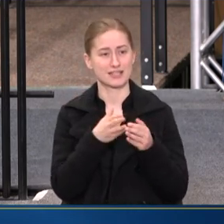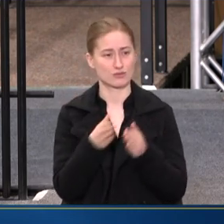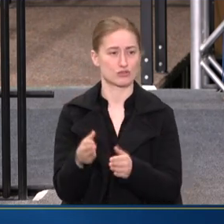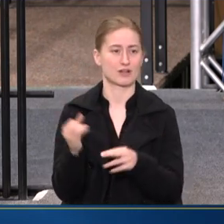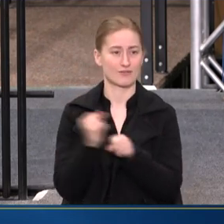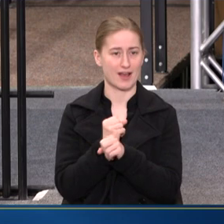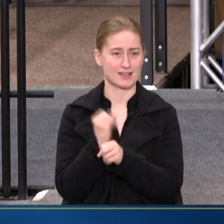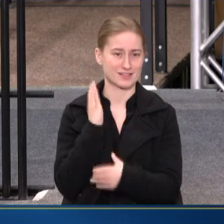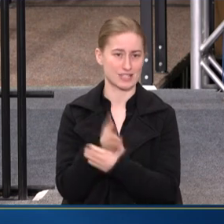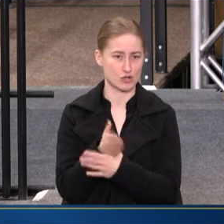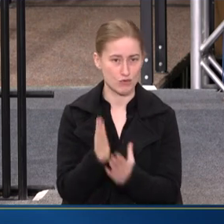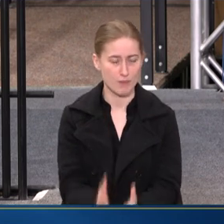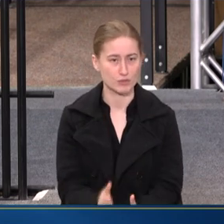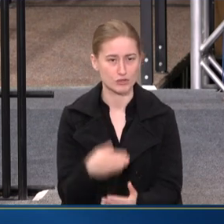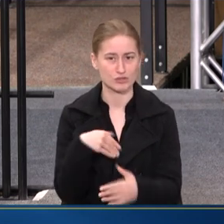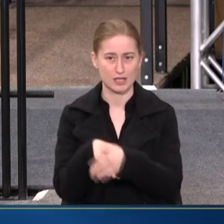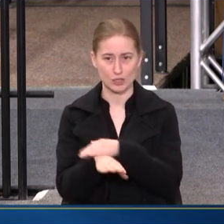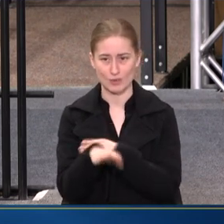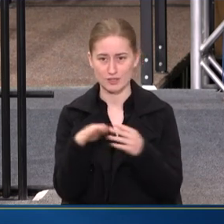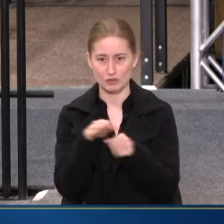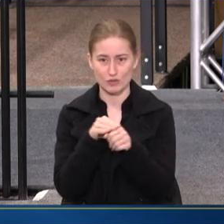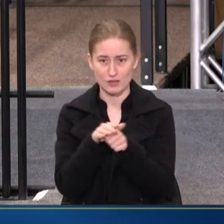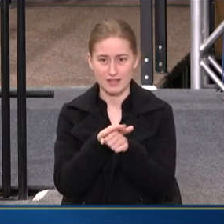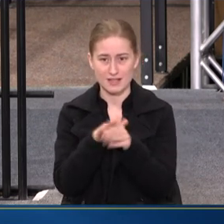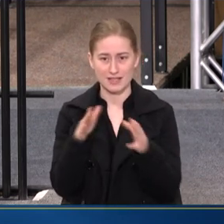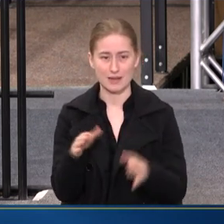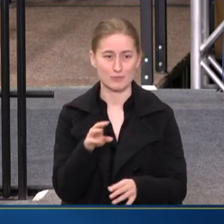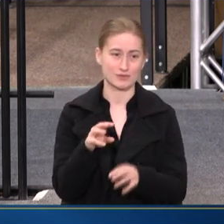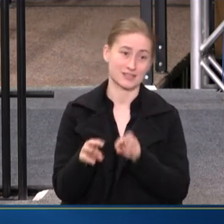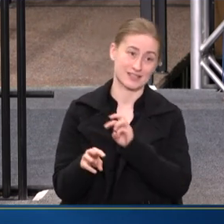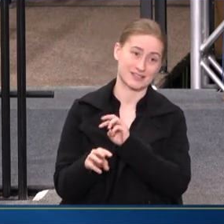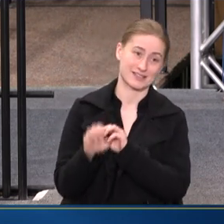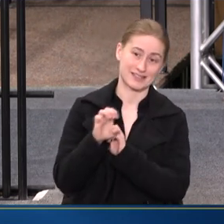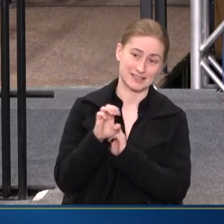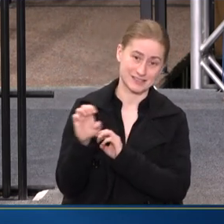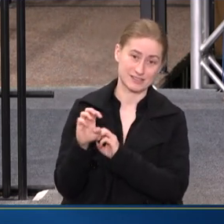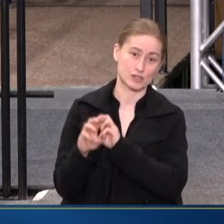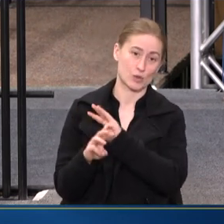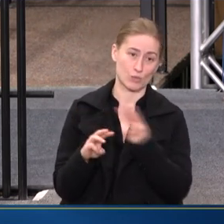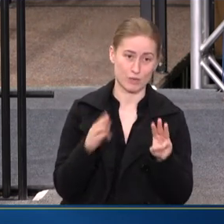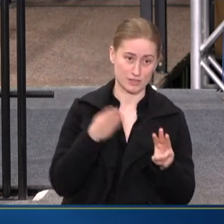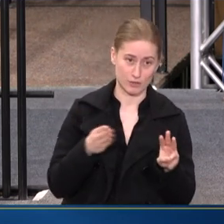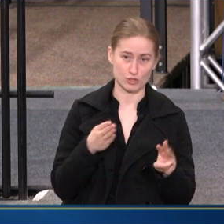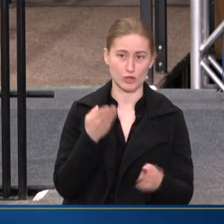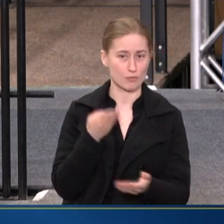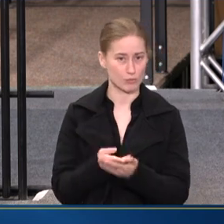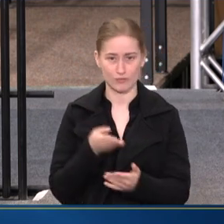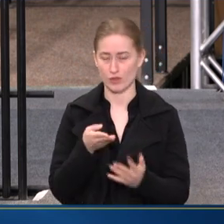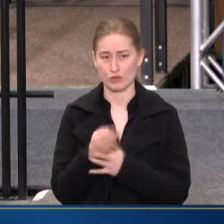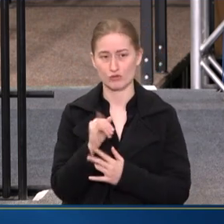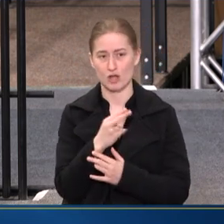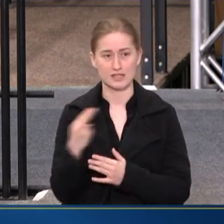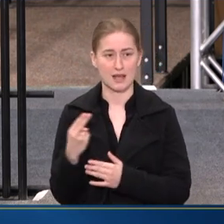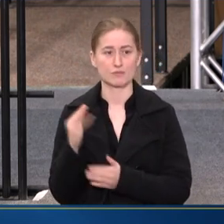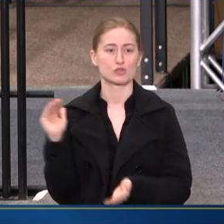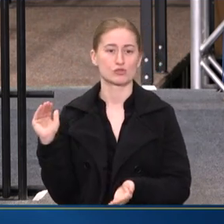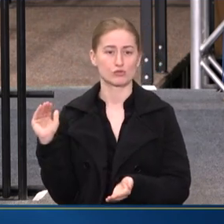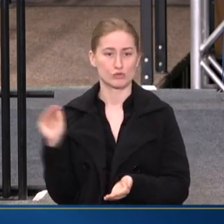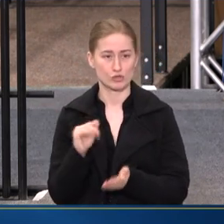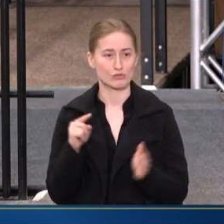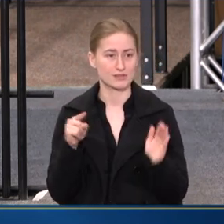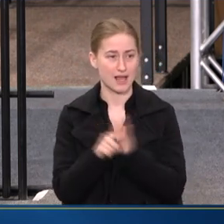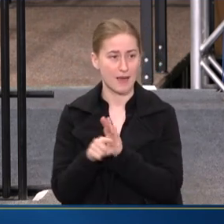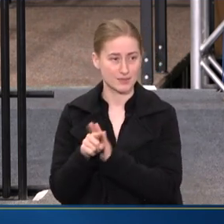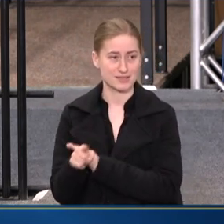INTERRUPTERS THAT GO OUT INTO NEIGHBORHOODS LIKE EAST AND WEST BALTIMORE HAVE BEEN PROVEN THROUGH JOHNS HOPKINS NOW TO REDUCE HOMICIZES AND